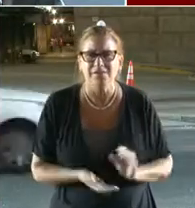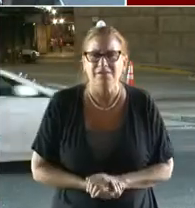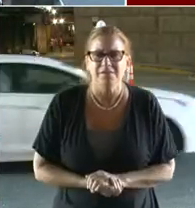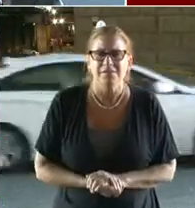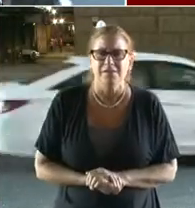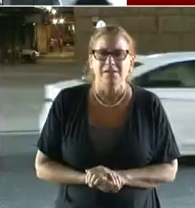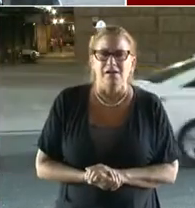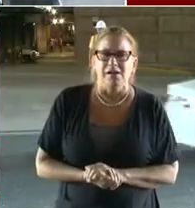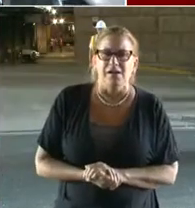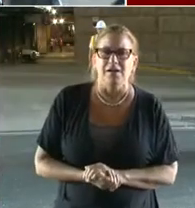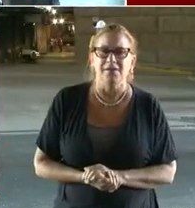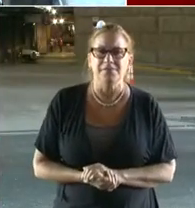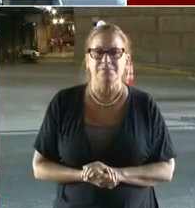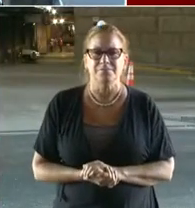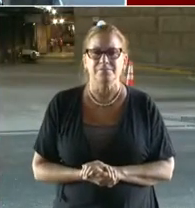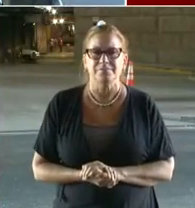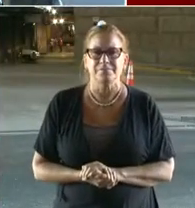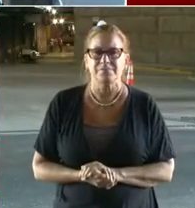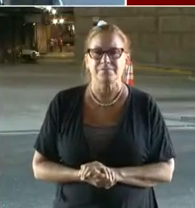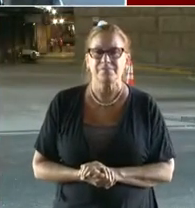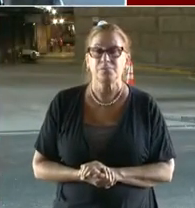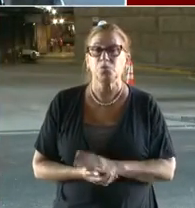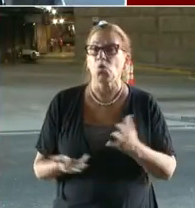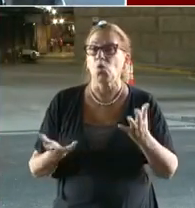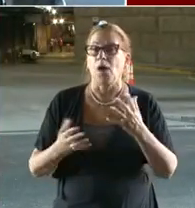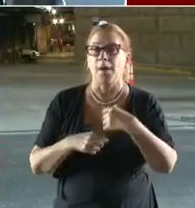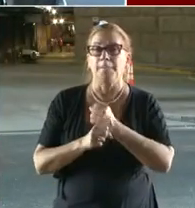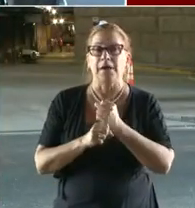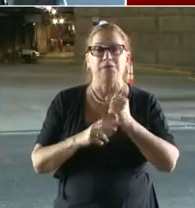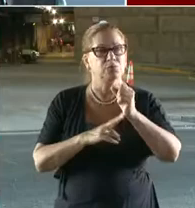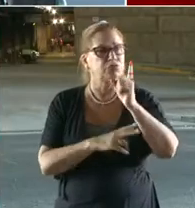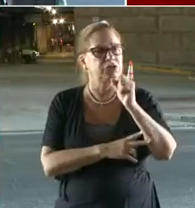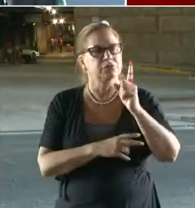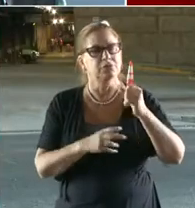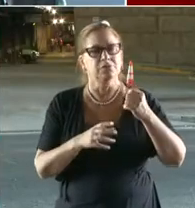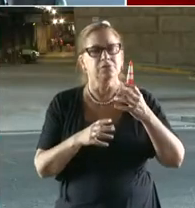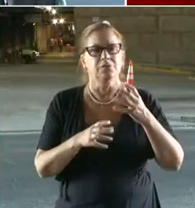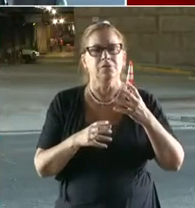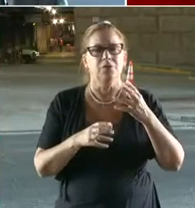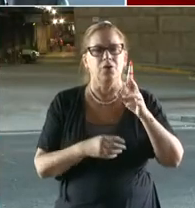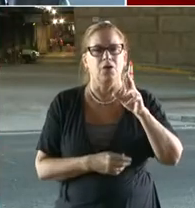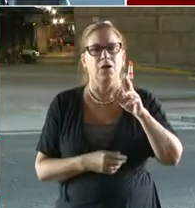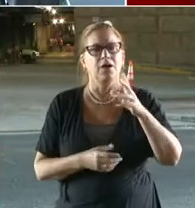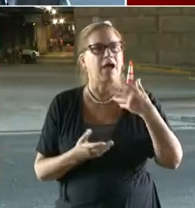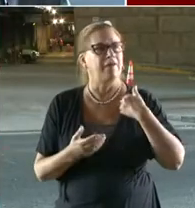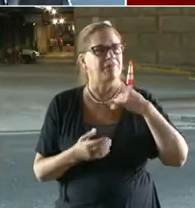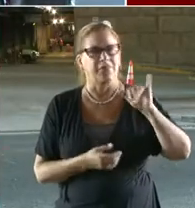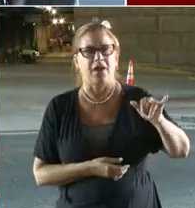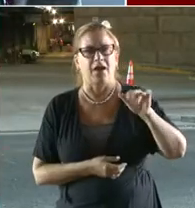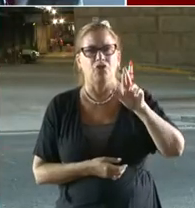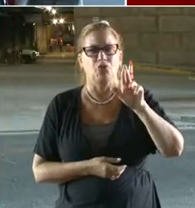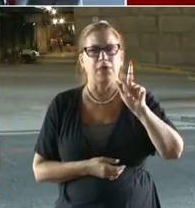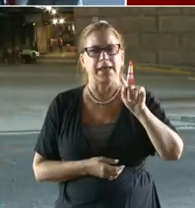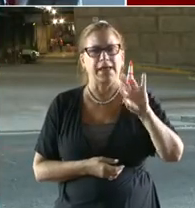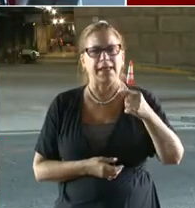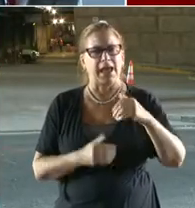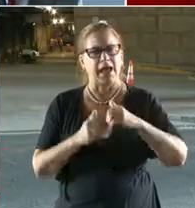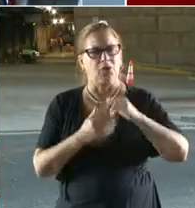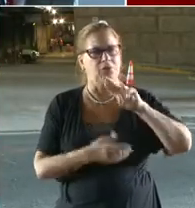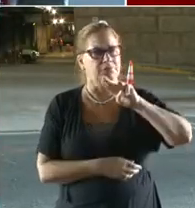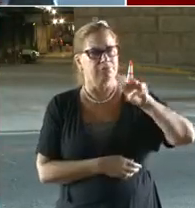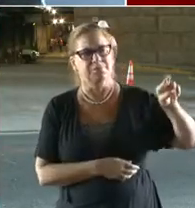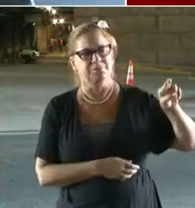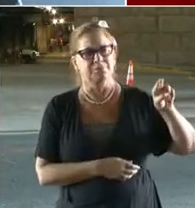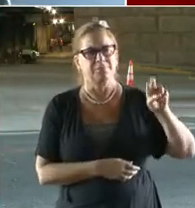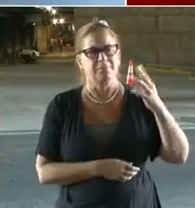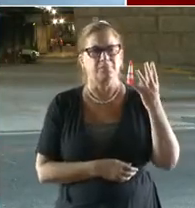still realistically safe for drivers on a daily basis? And actually, I'll turn to our chief engineer